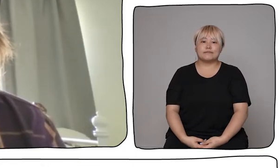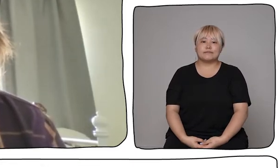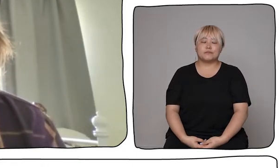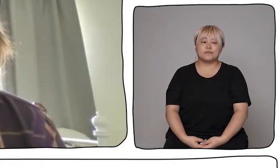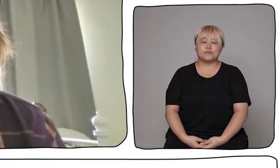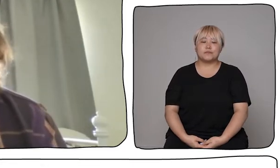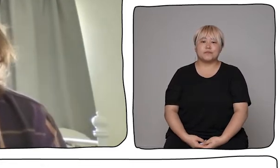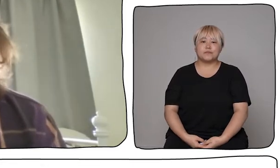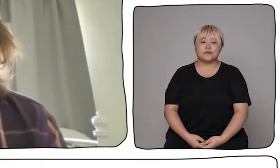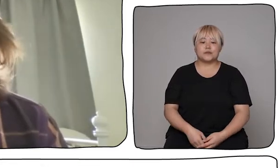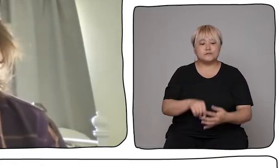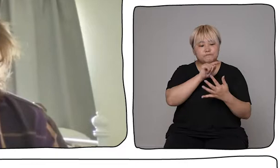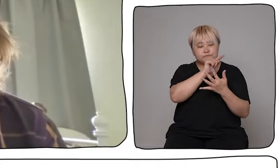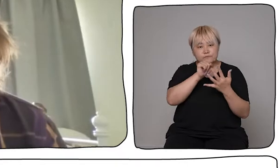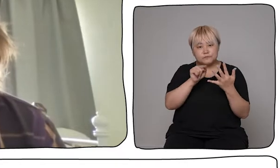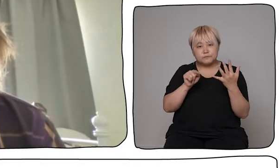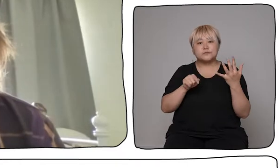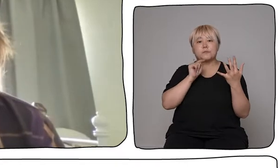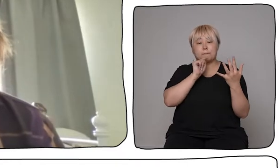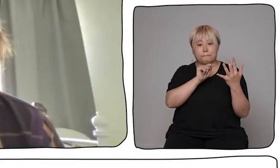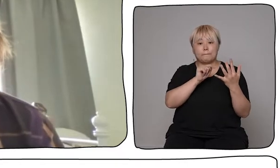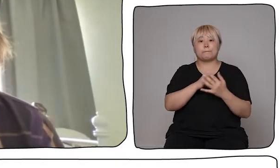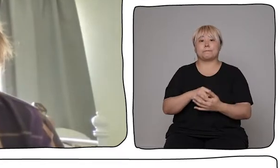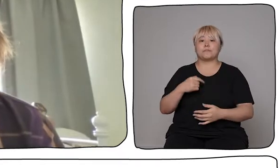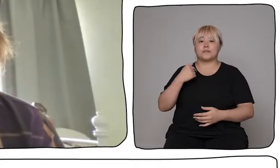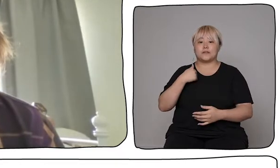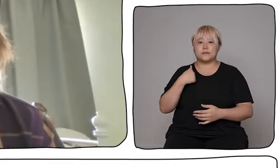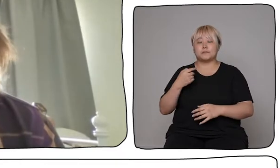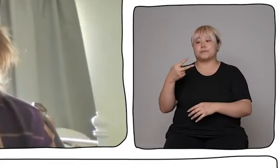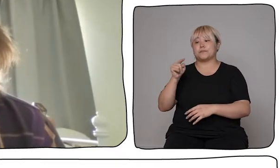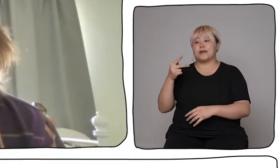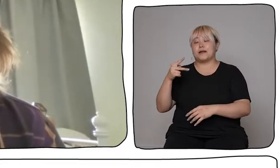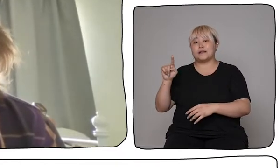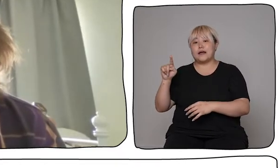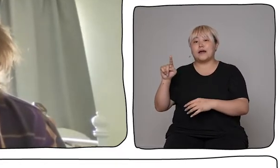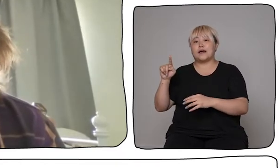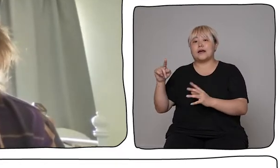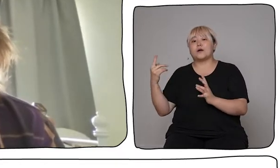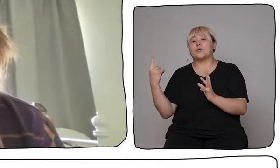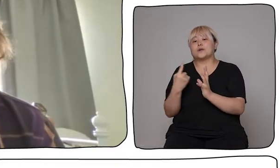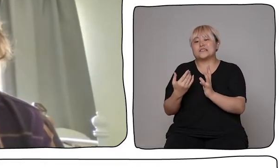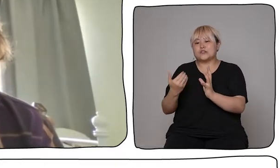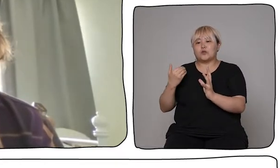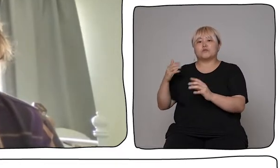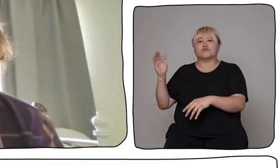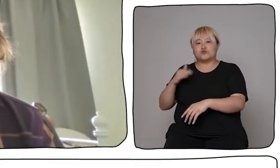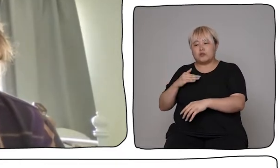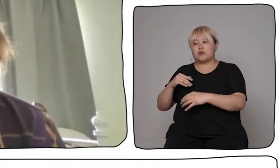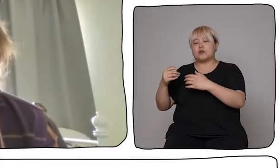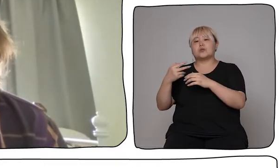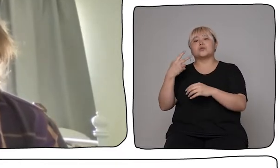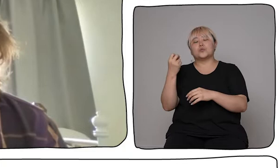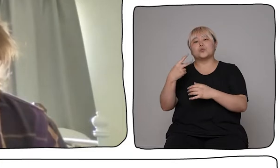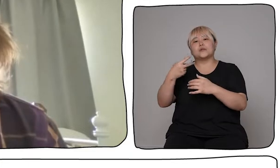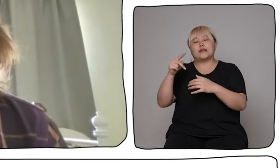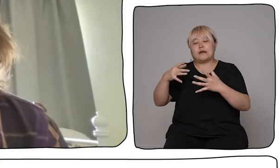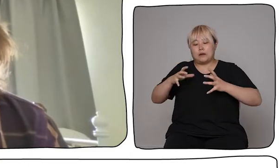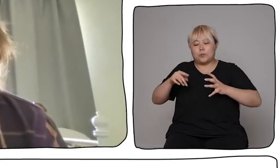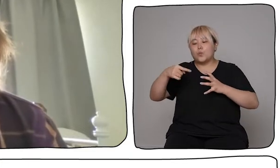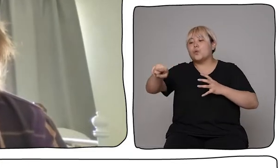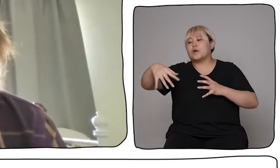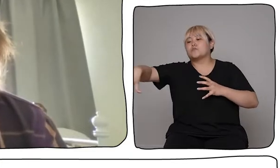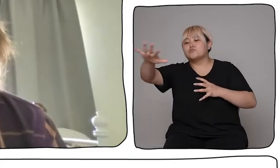Those are my specialities outside of my work in DADA and before I started working at the organisation and I like to bring all of that